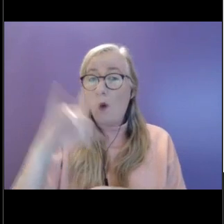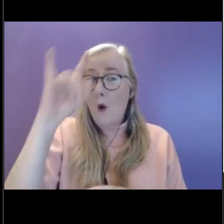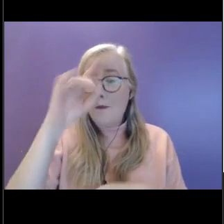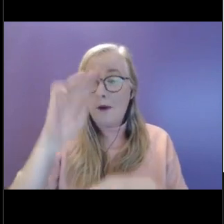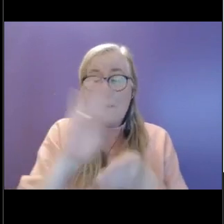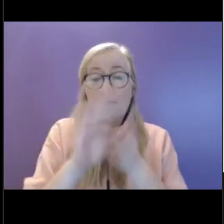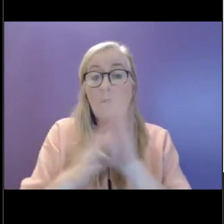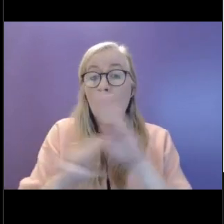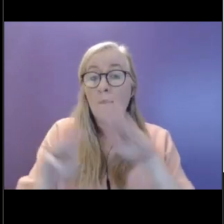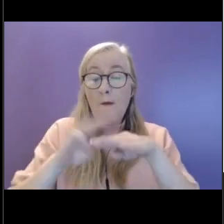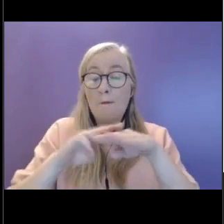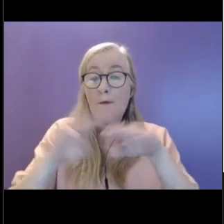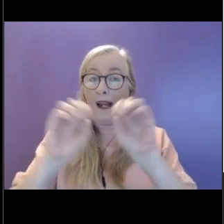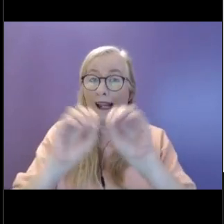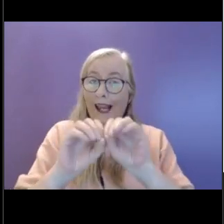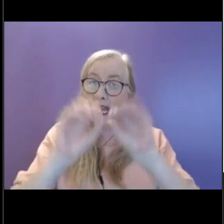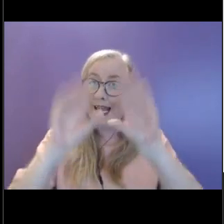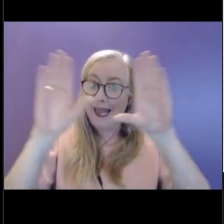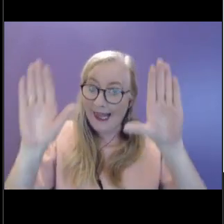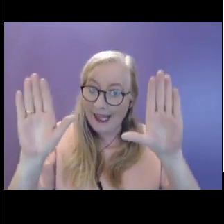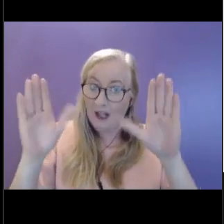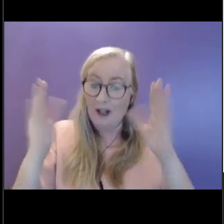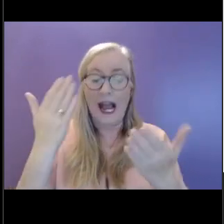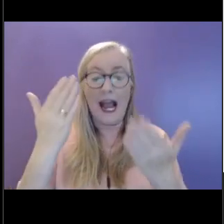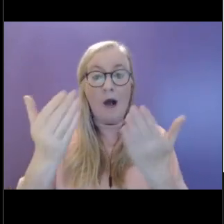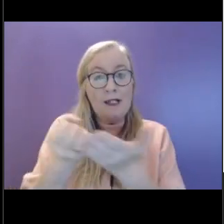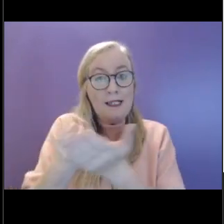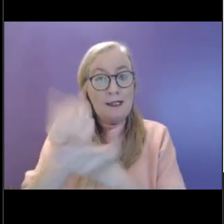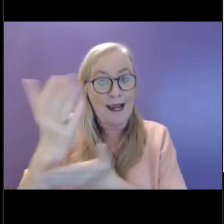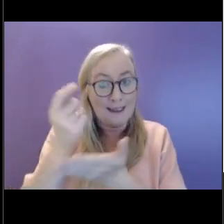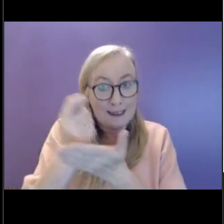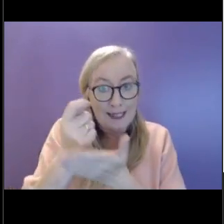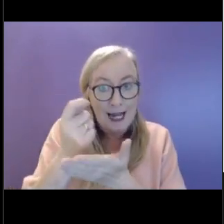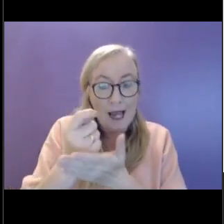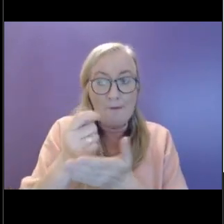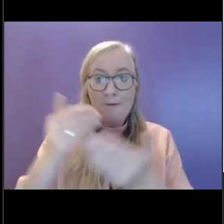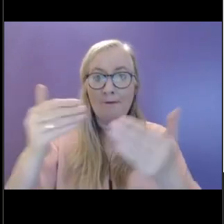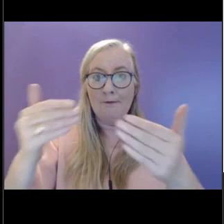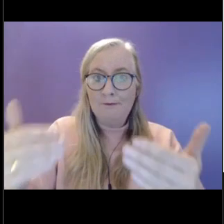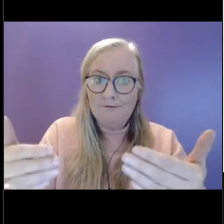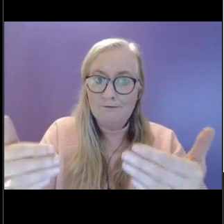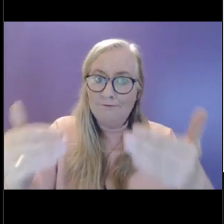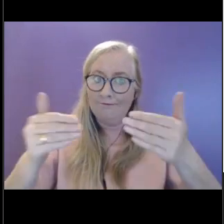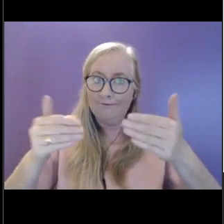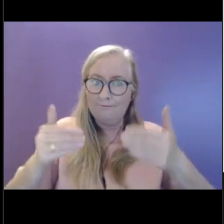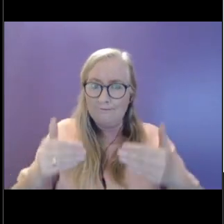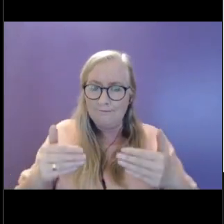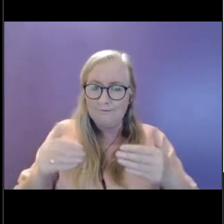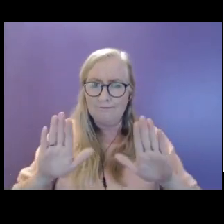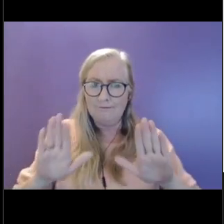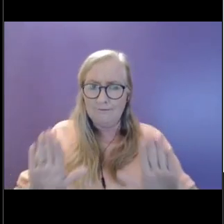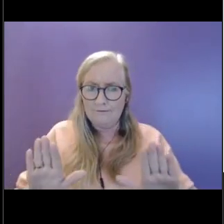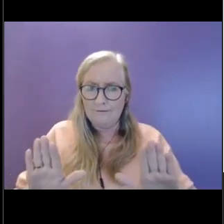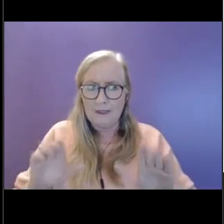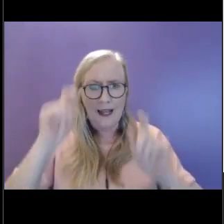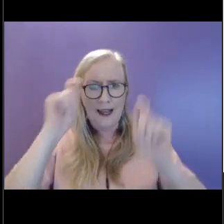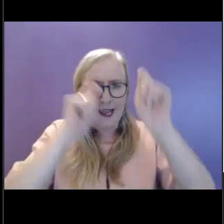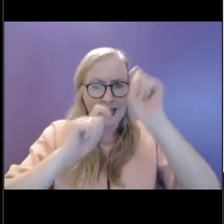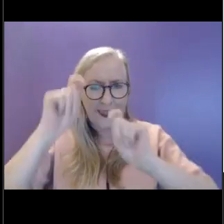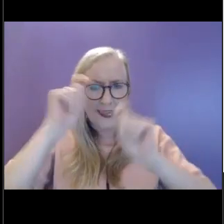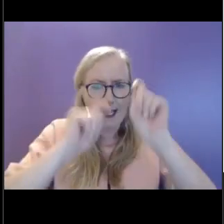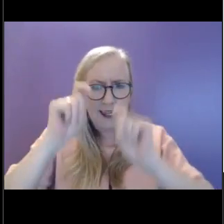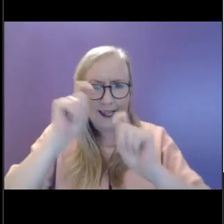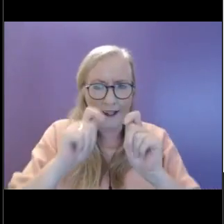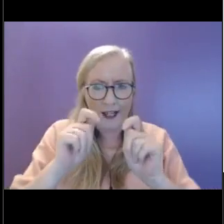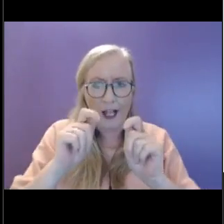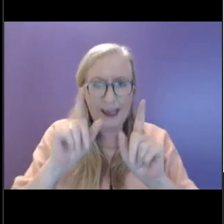about how we spend our time, maybe taking a step back and thinking about how we can replenish ourselves so that we